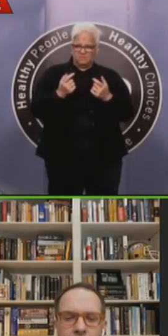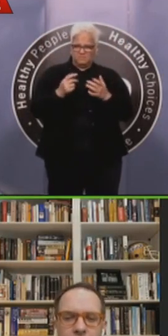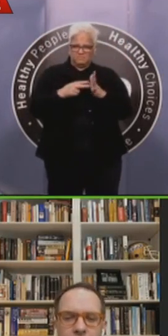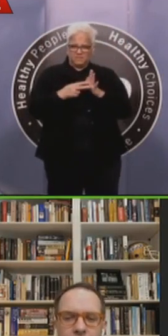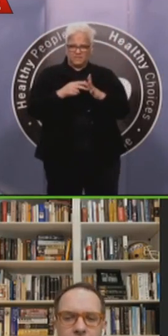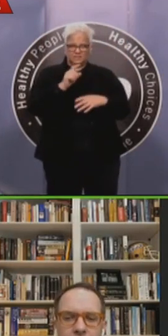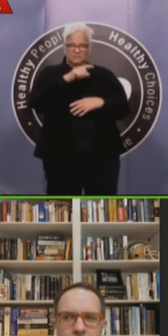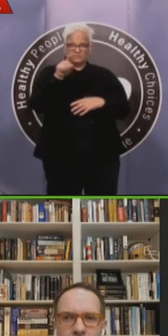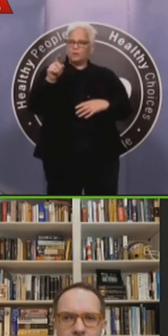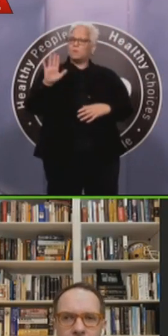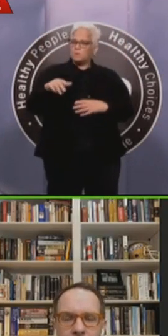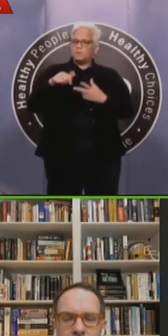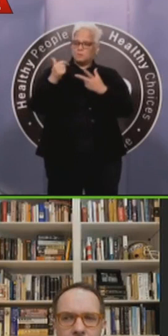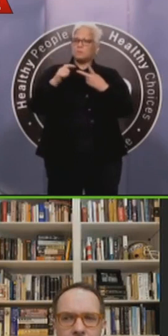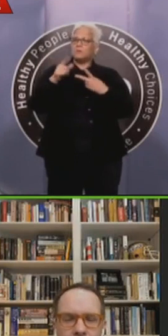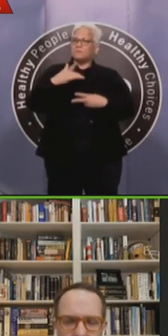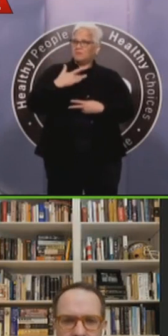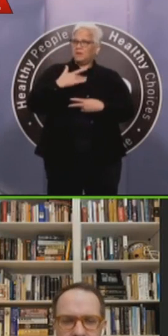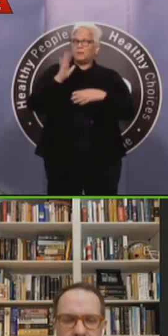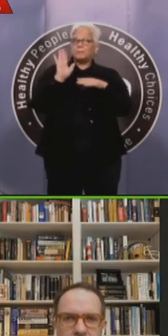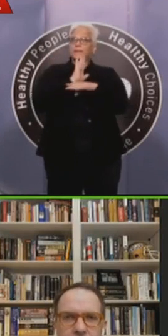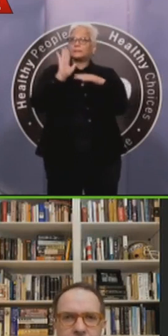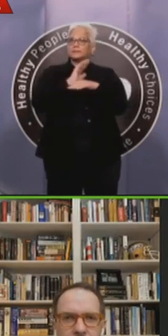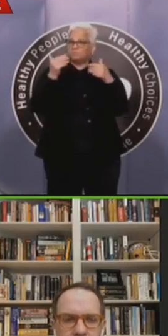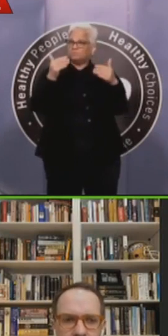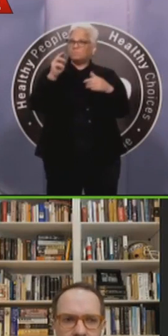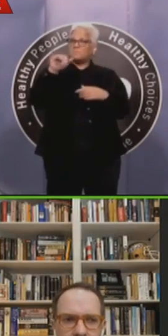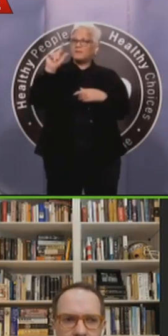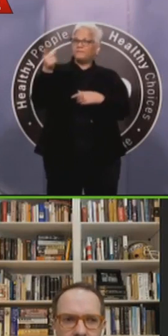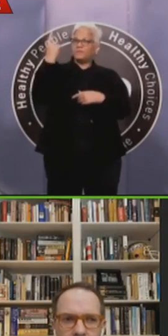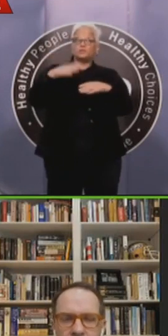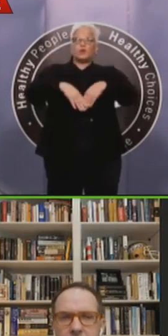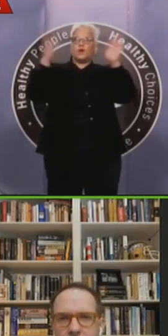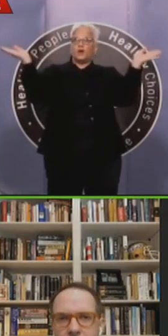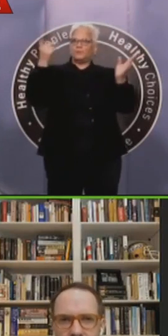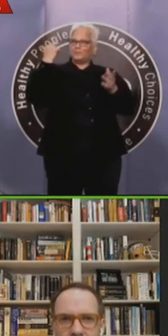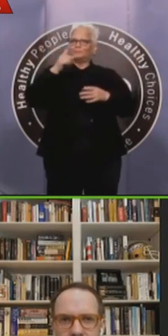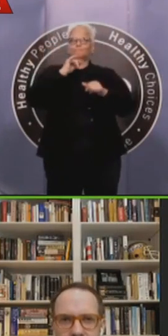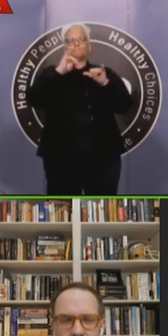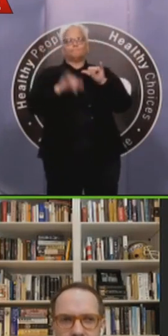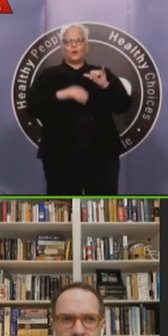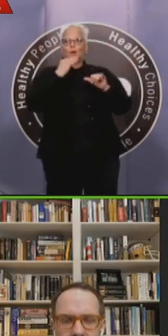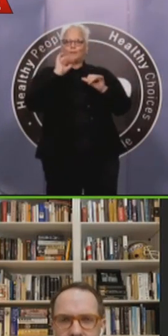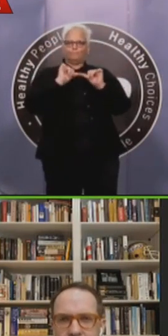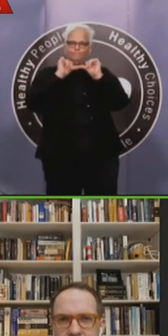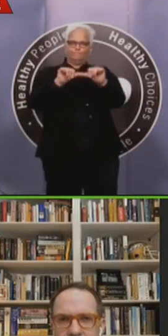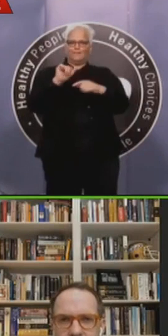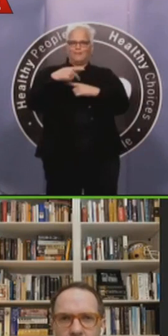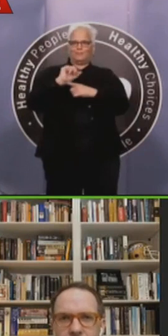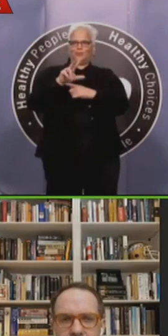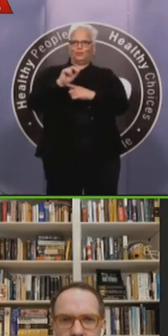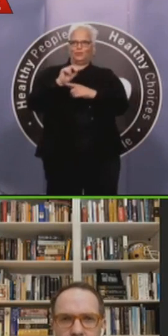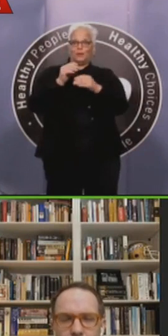Um, well, uh, a couple of thoughts on that. First, uh, we've put in place, uh, this